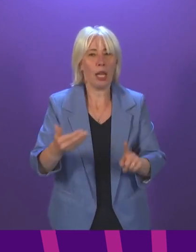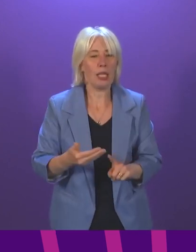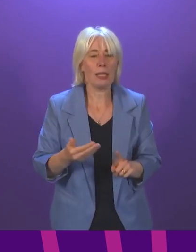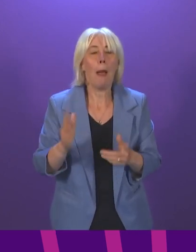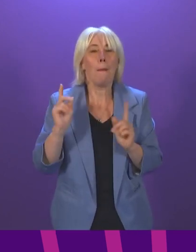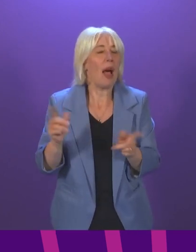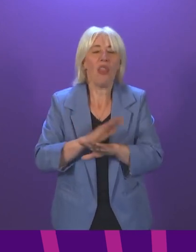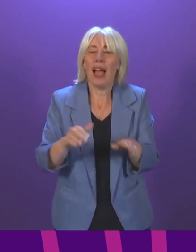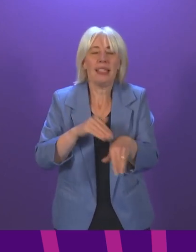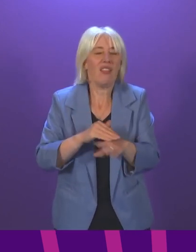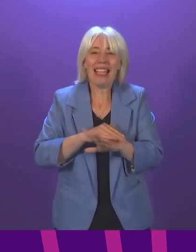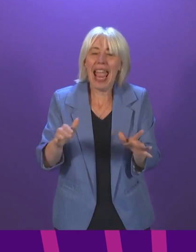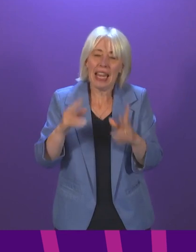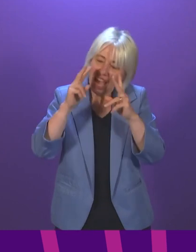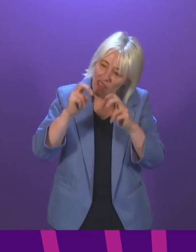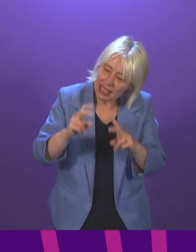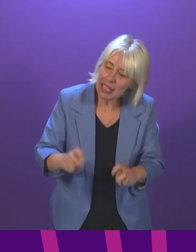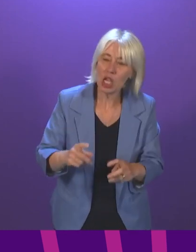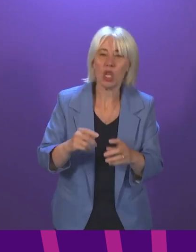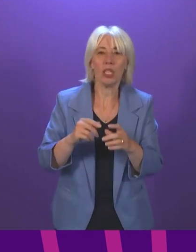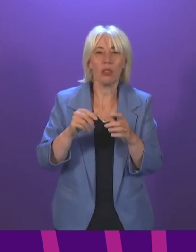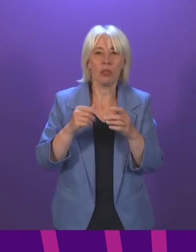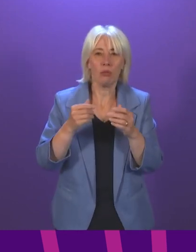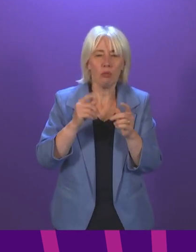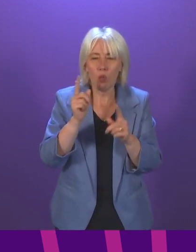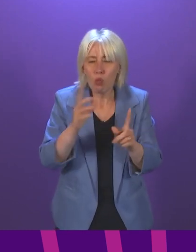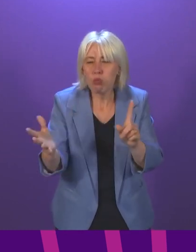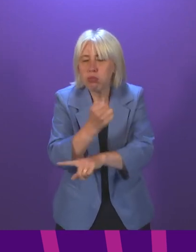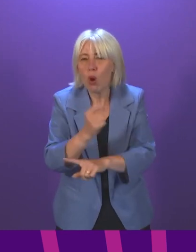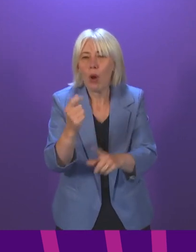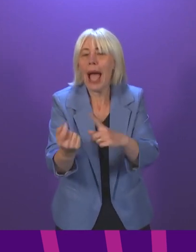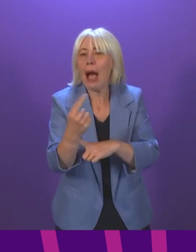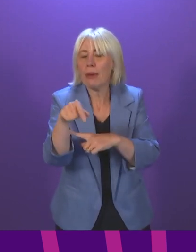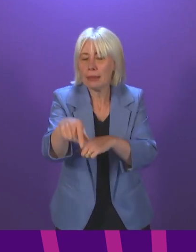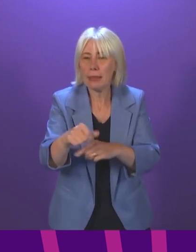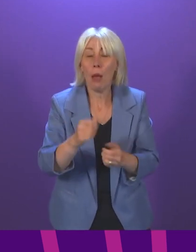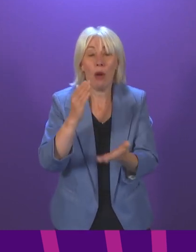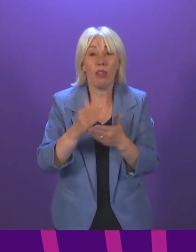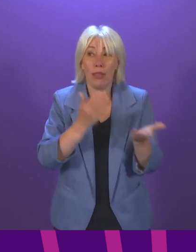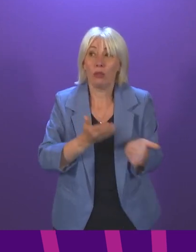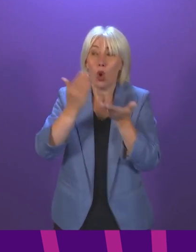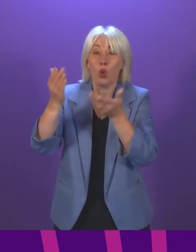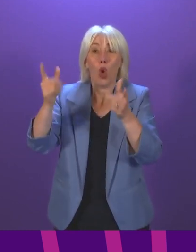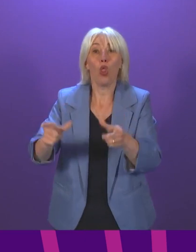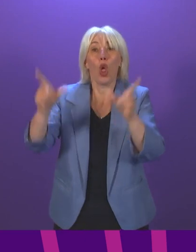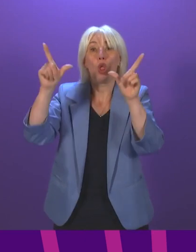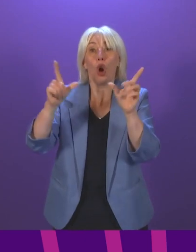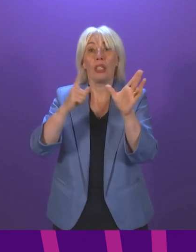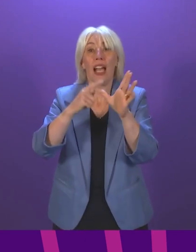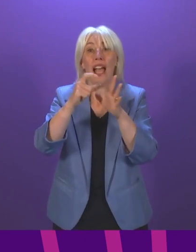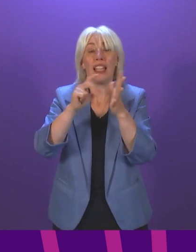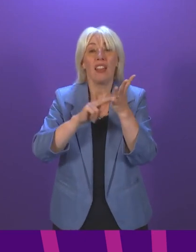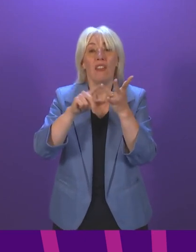investigation or outcome of any cases. The Lord Advocate, and of course this is entirely a matter for the Lord Advocate, is carefully considering all